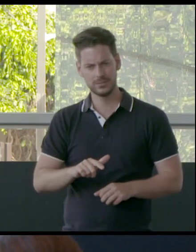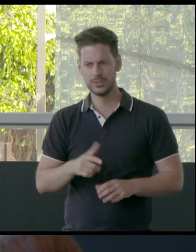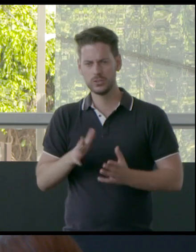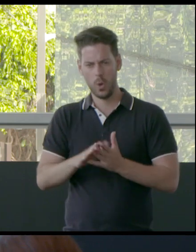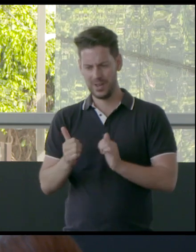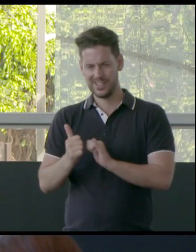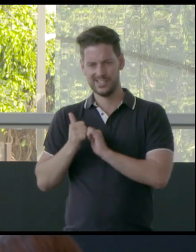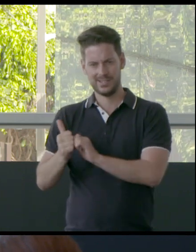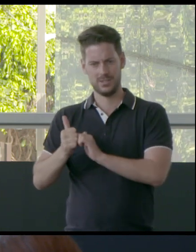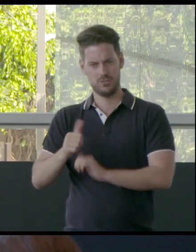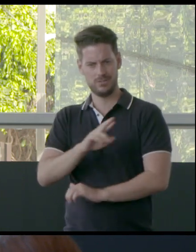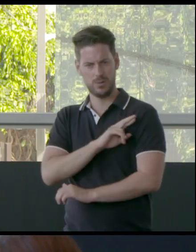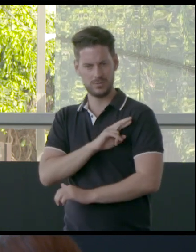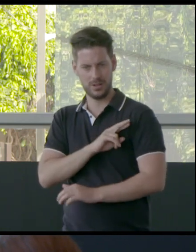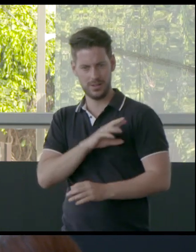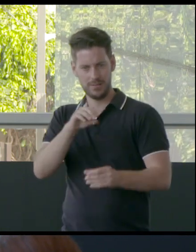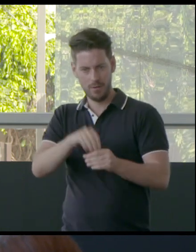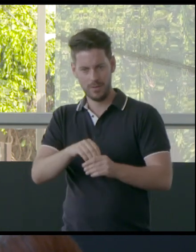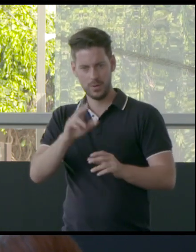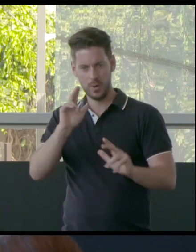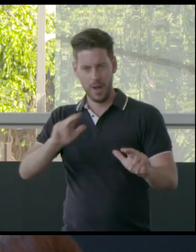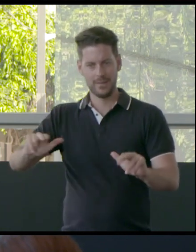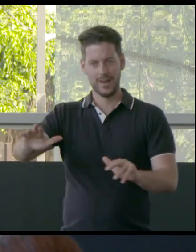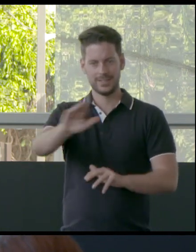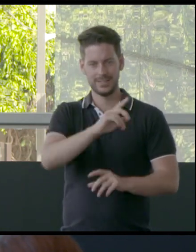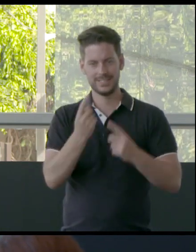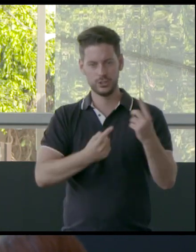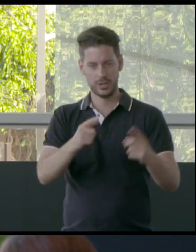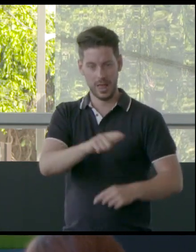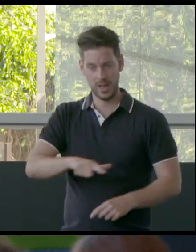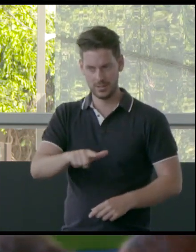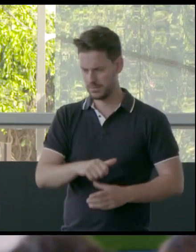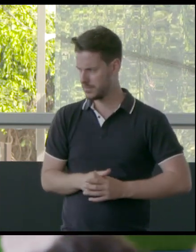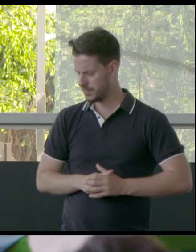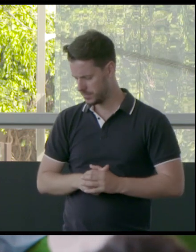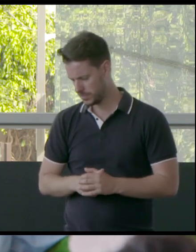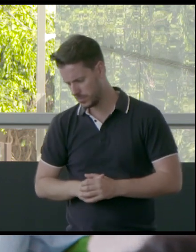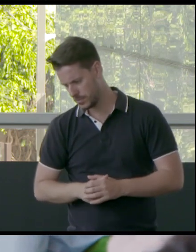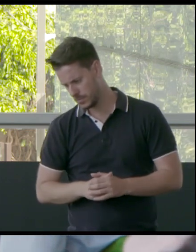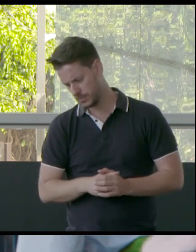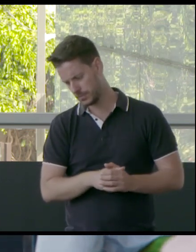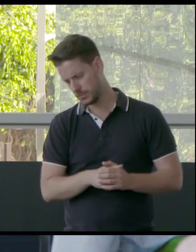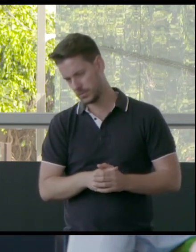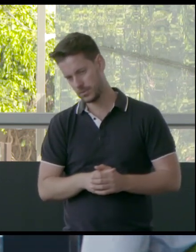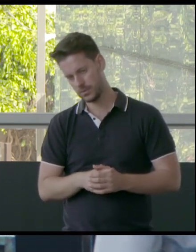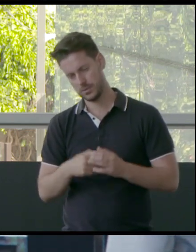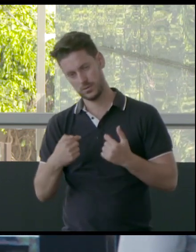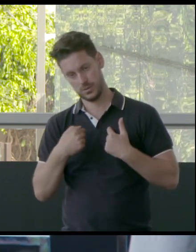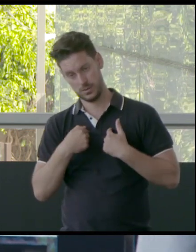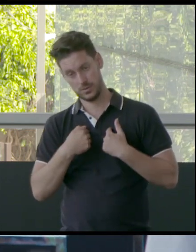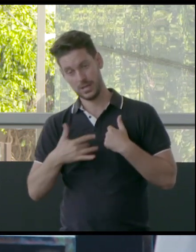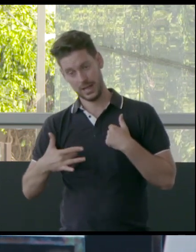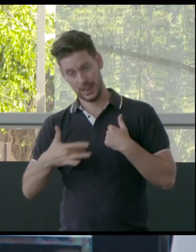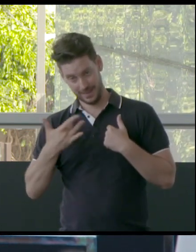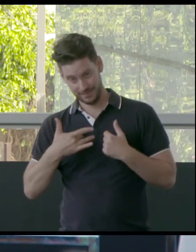responsibility in this kind of current state that we're in. Well, it's interesting. I mean, you know, I live on,